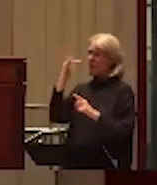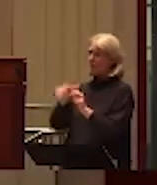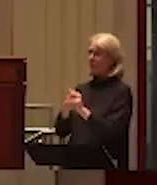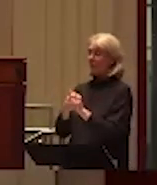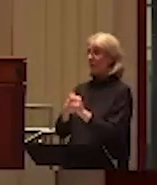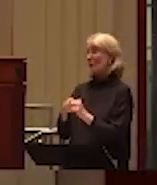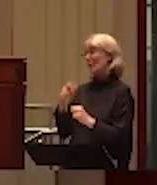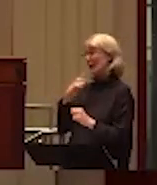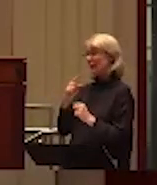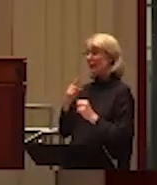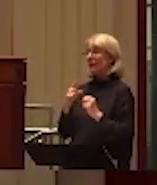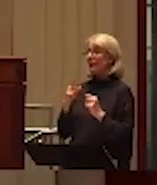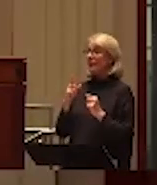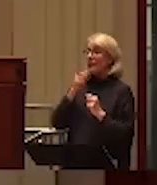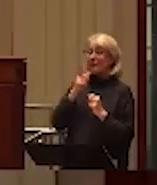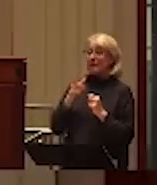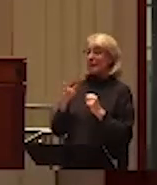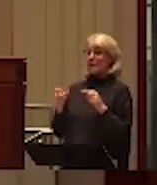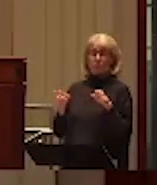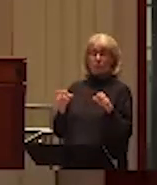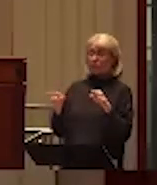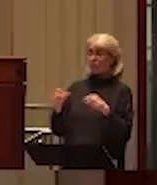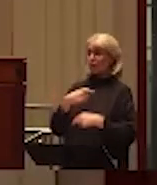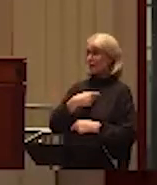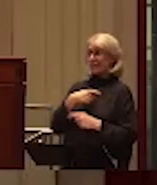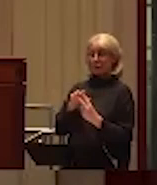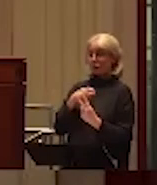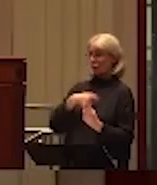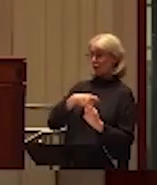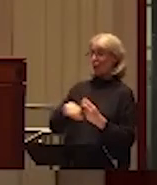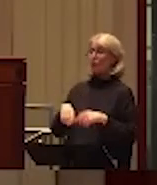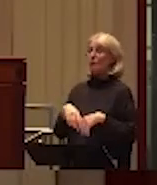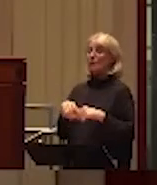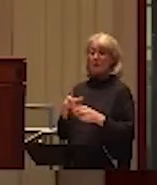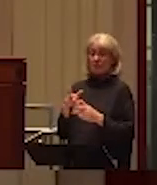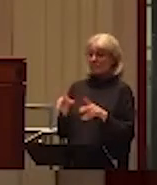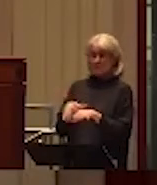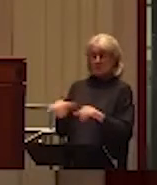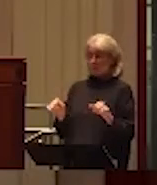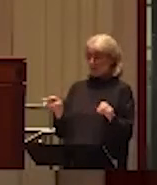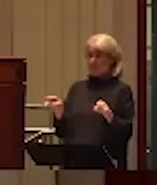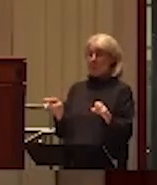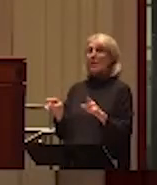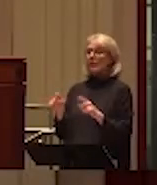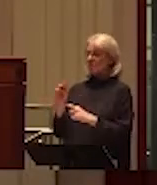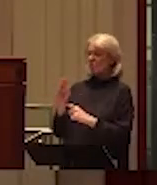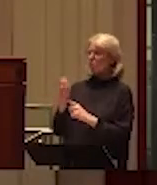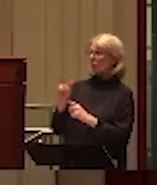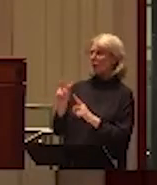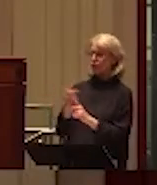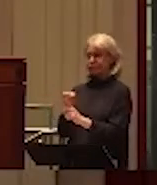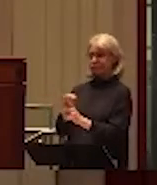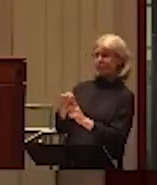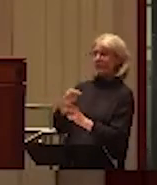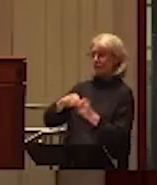abuse against another partner. And if two partners do that at the same time, it's mutual abuse. But it's very